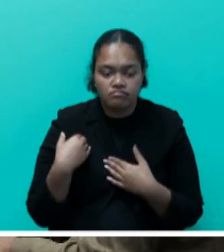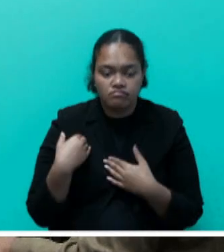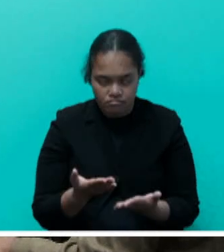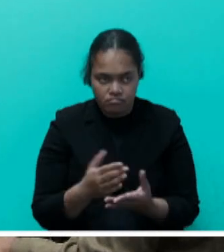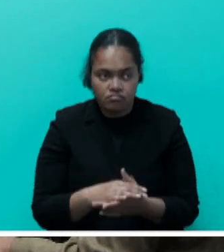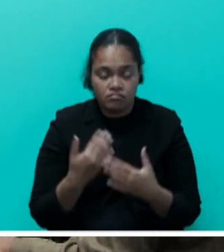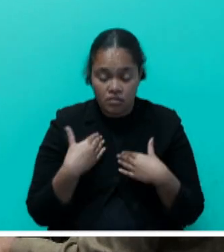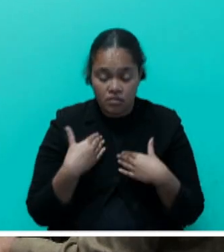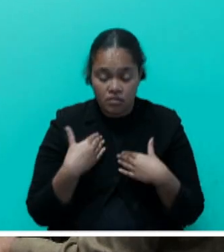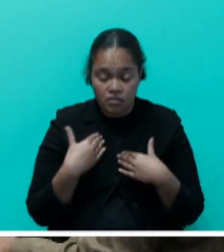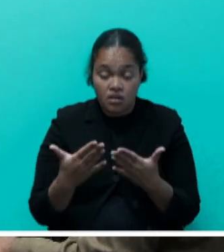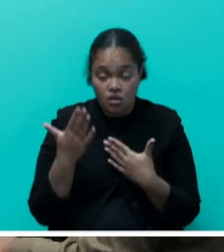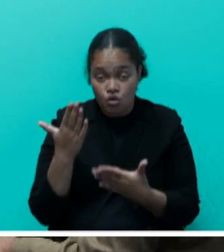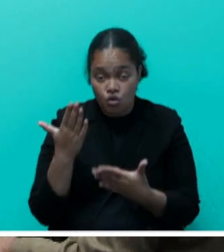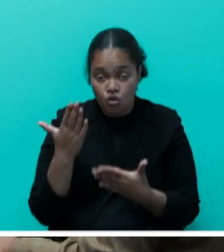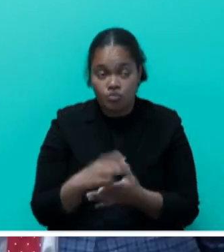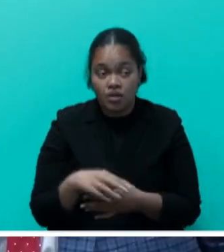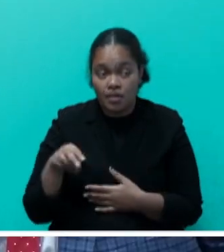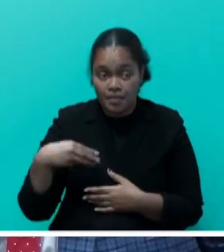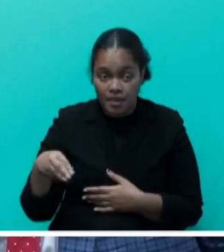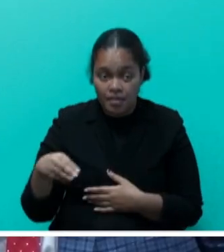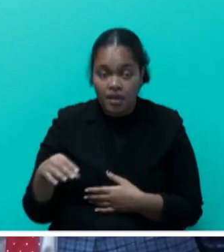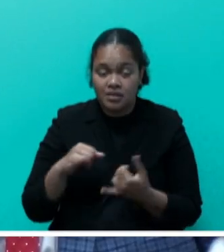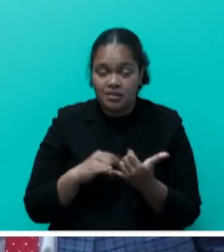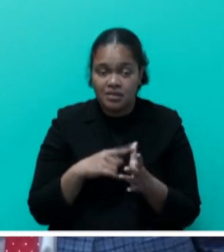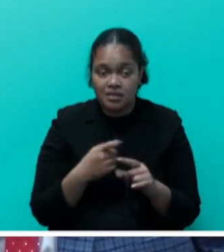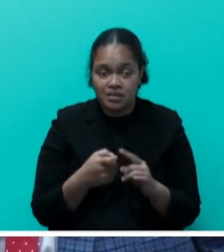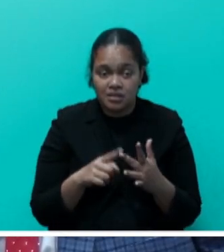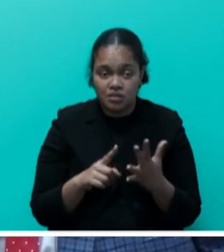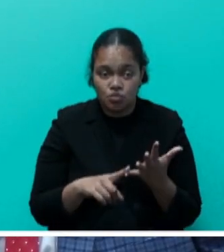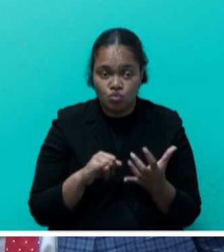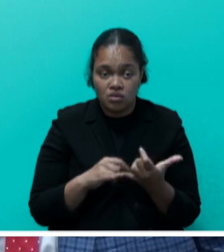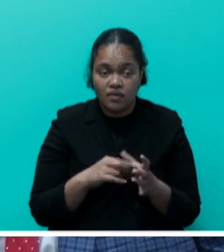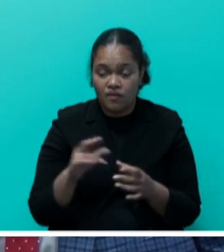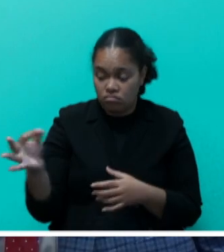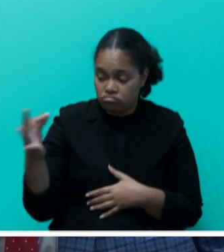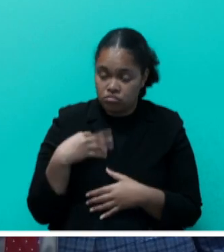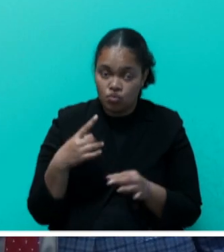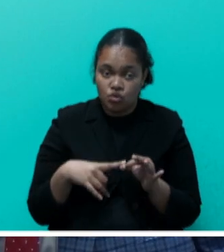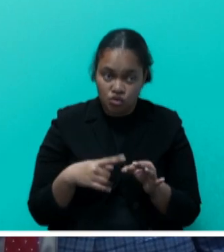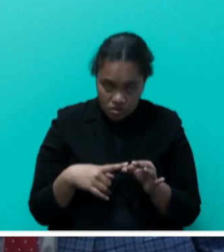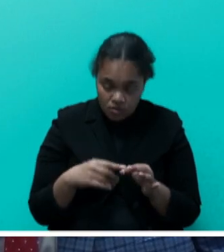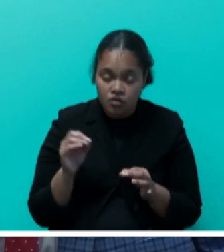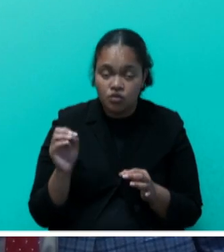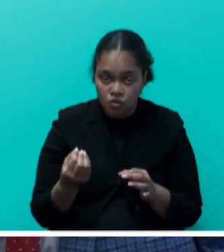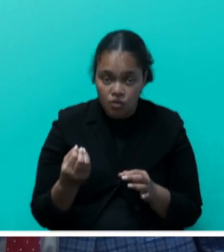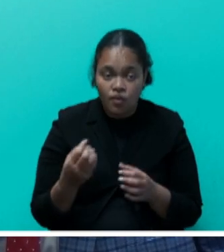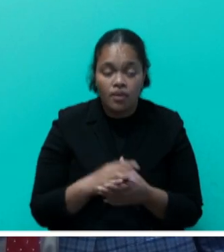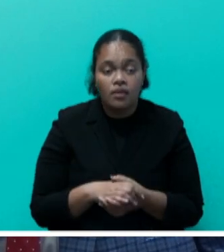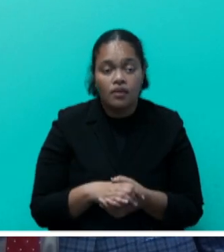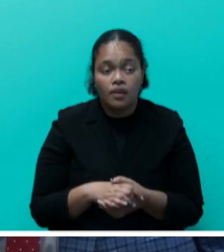I thank the honourable member, honourable Secu Satumbuna for his question. So with the rapid expansion of the